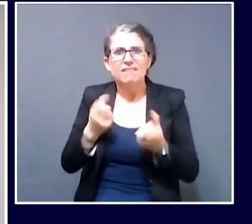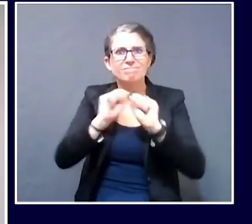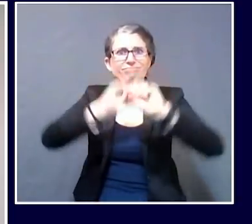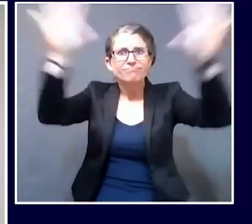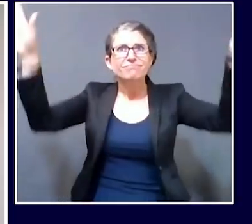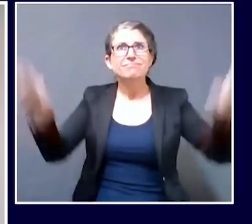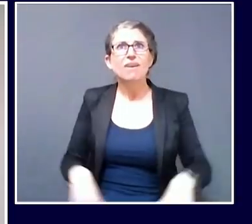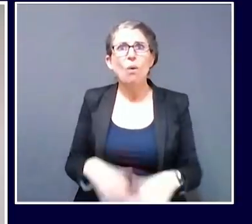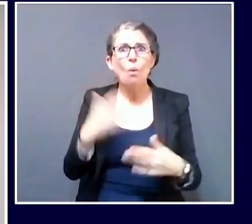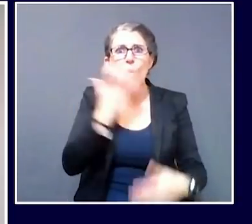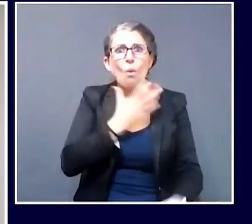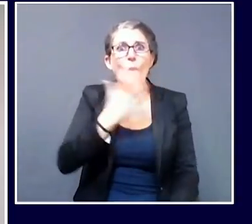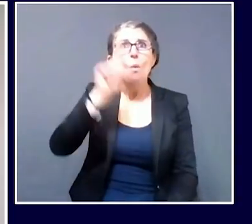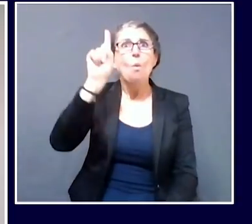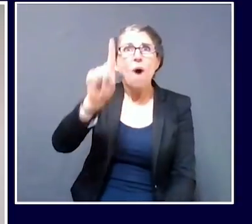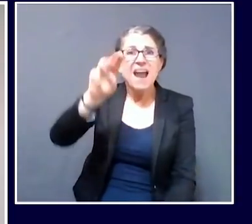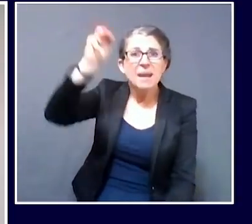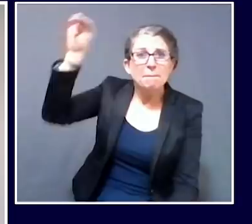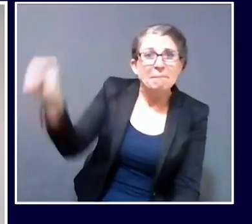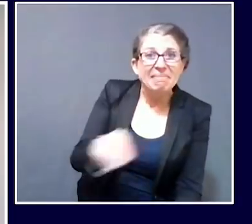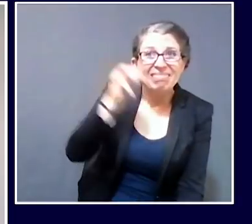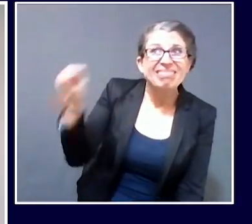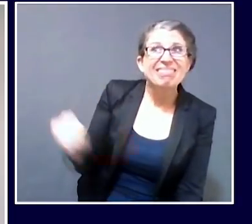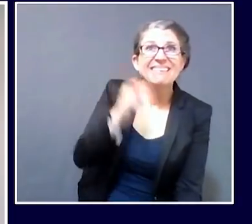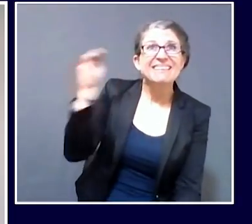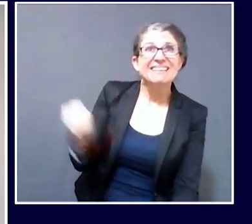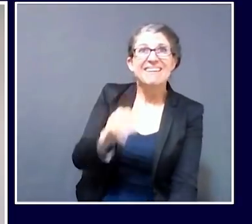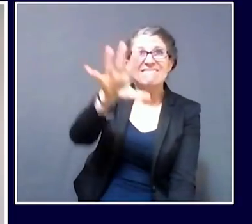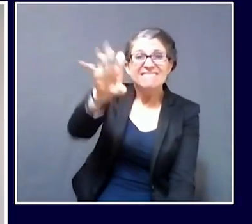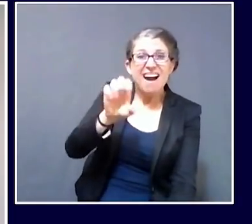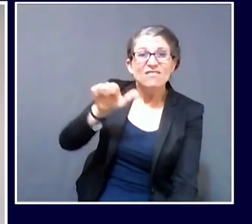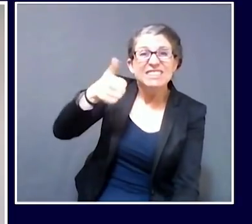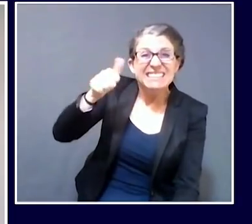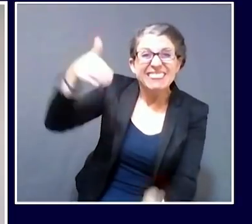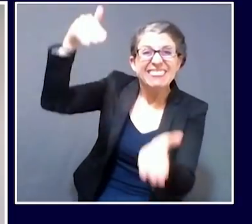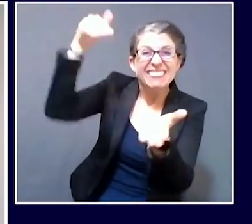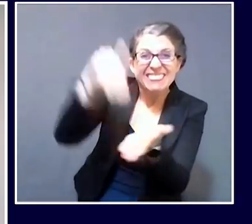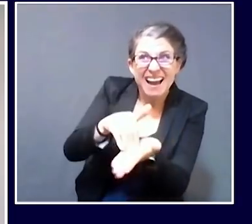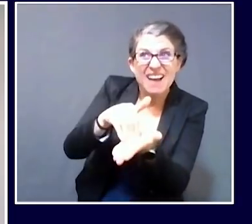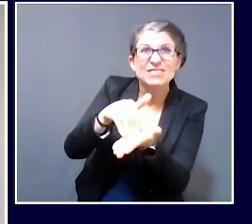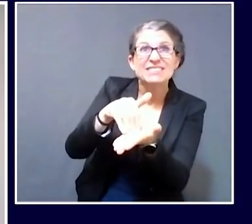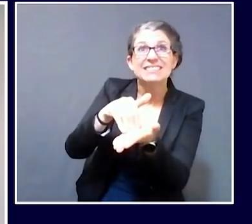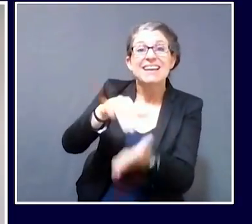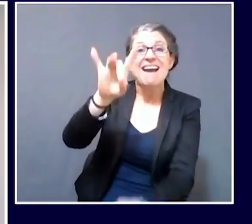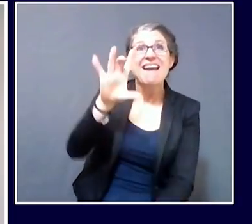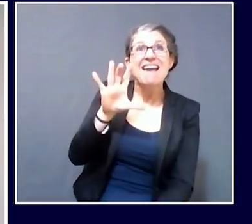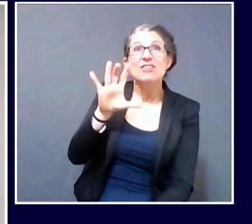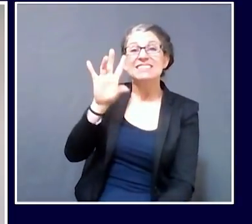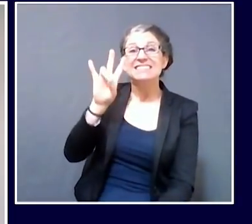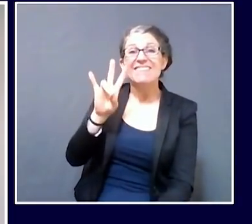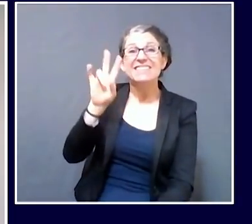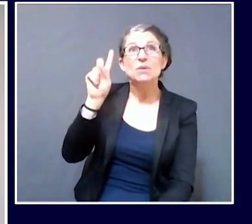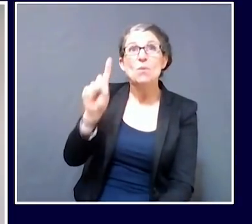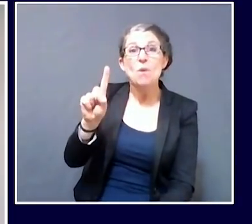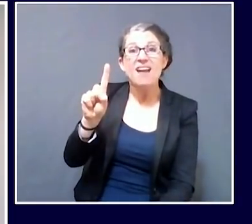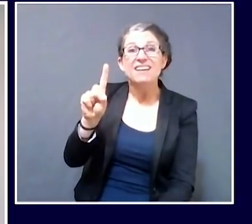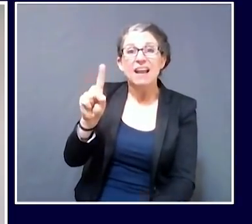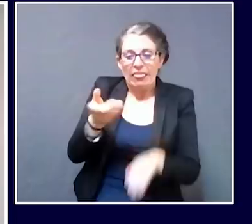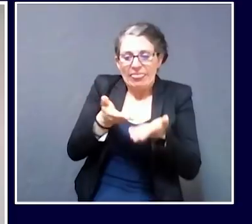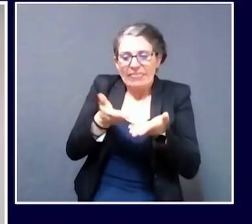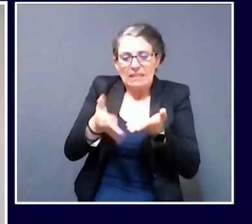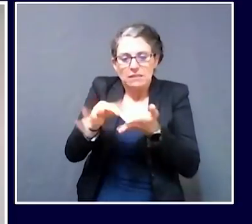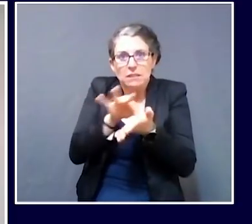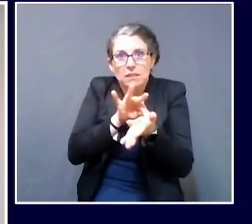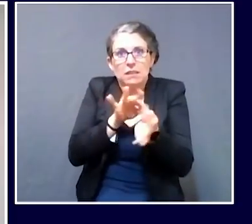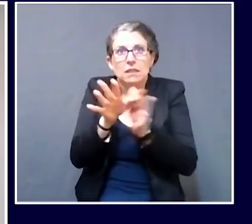sure. It's 1,510,871 pieces of PPE